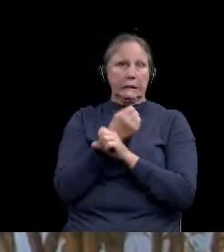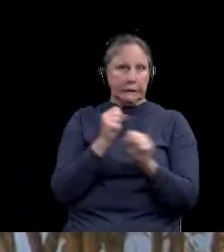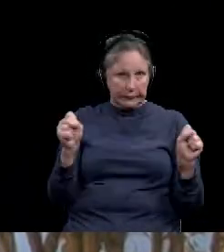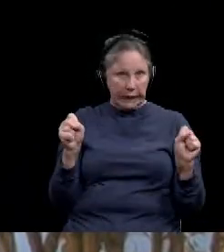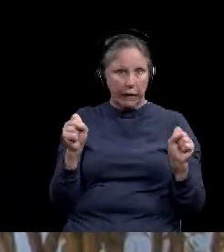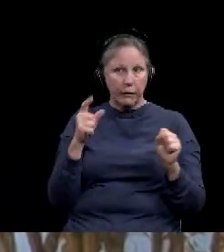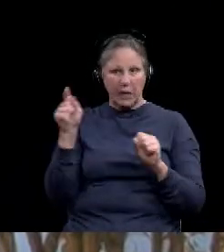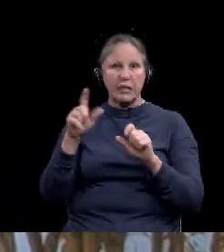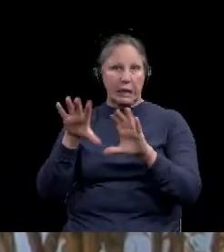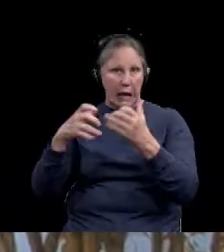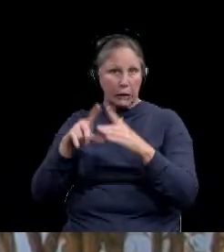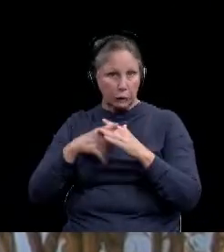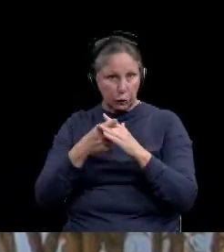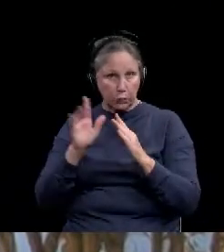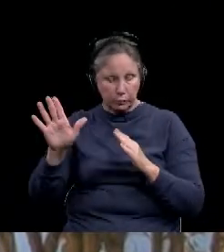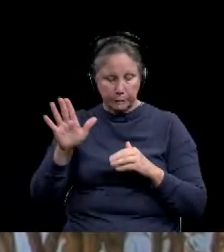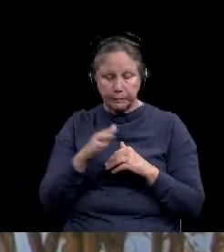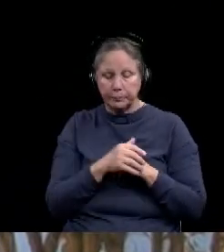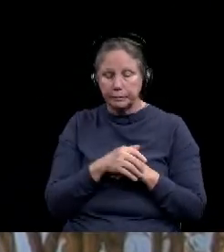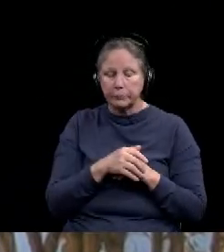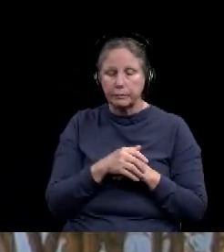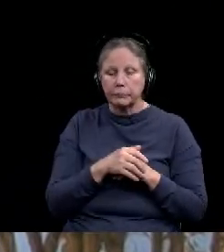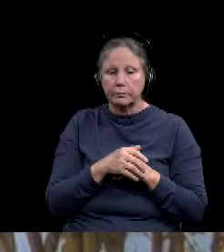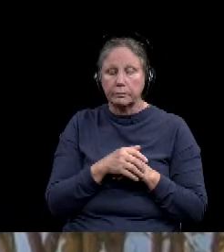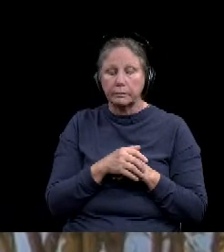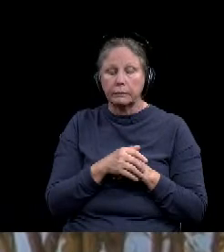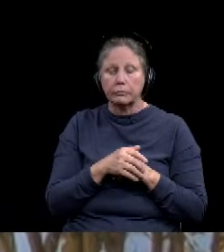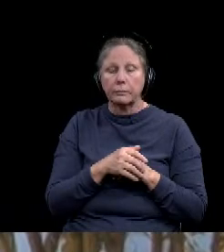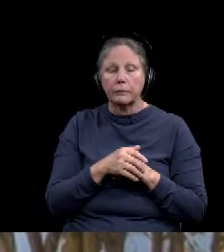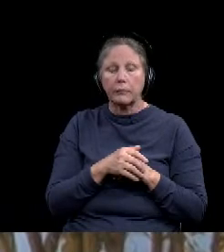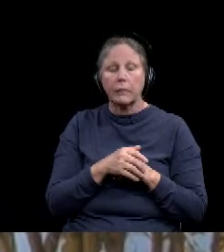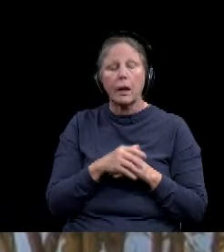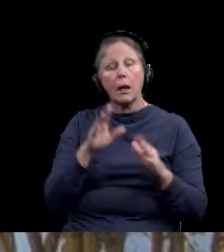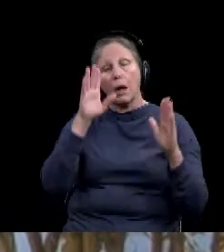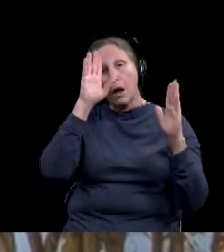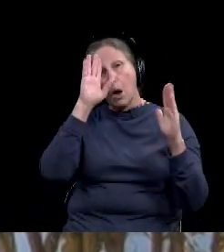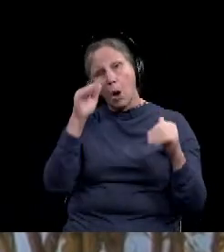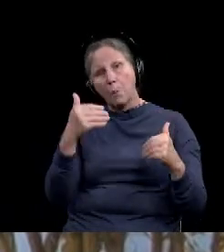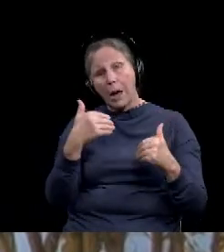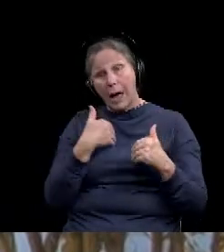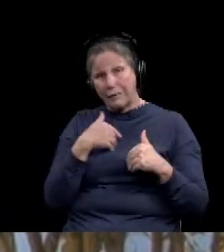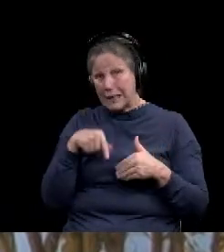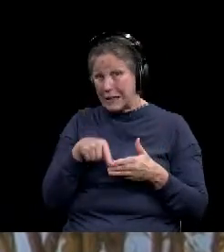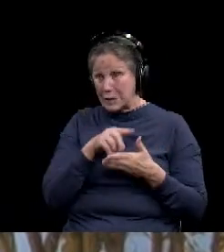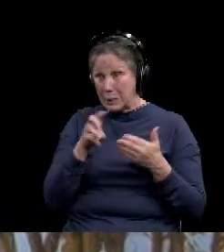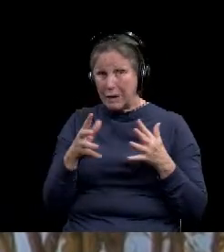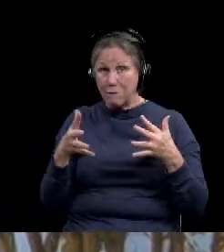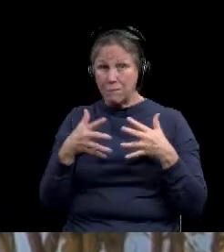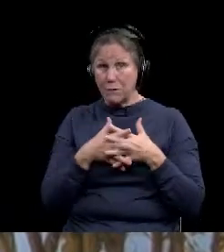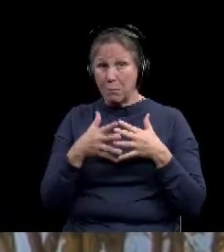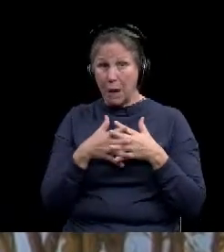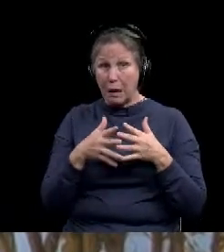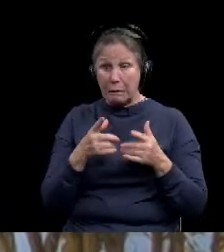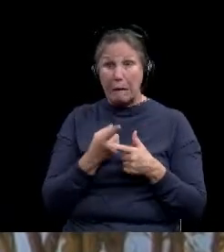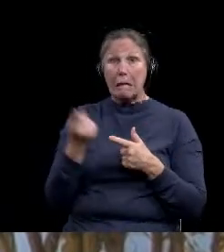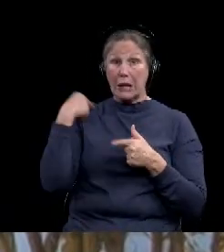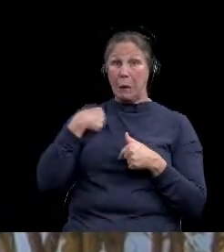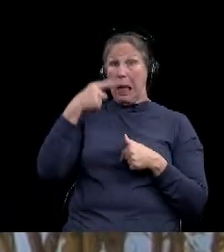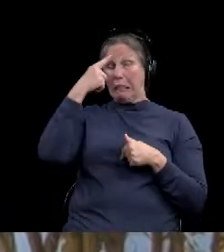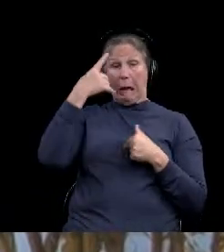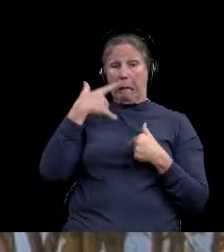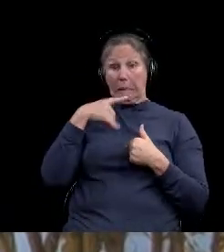into class. We hopefully have a football game this weekend. We've thought that the last two weekends,